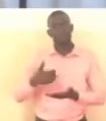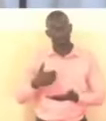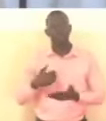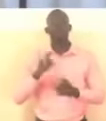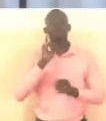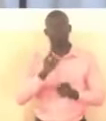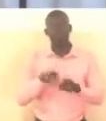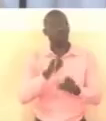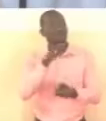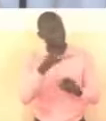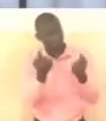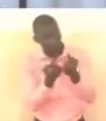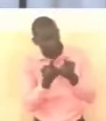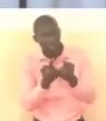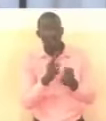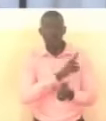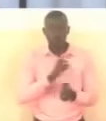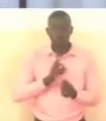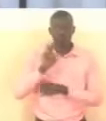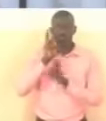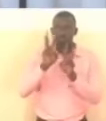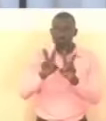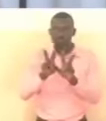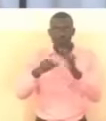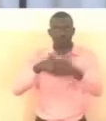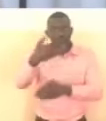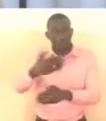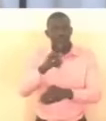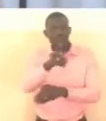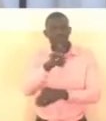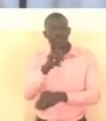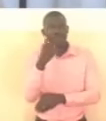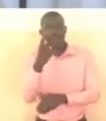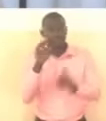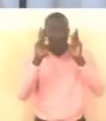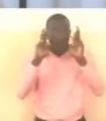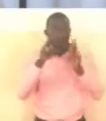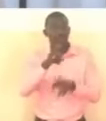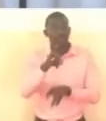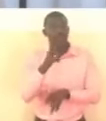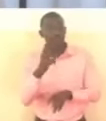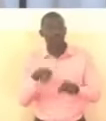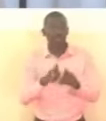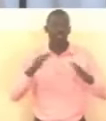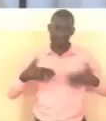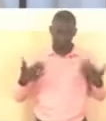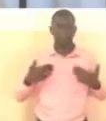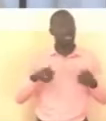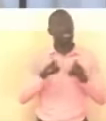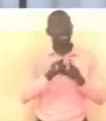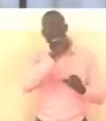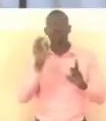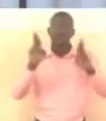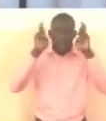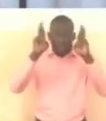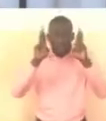with this realization we look forward to 2021 with gratitude and with much optimism